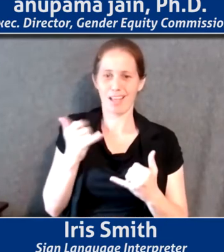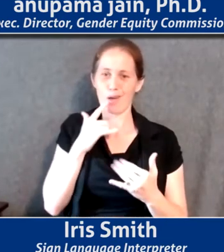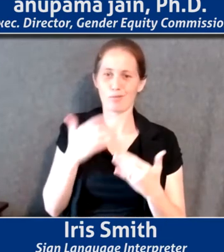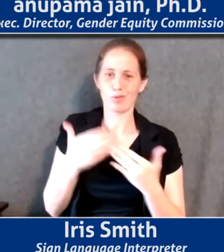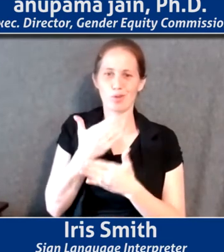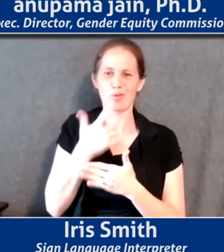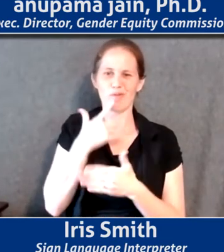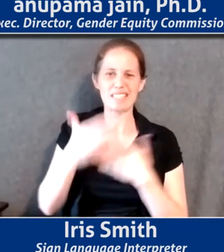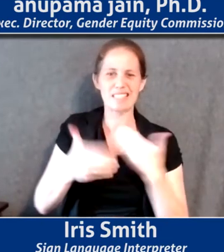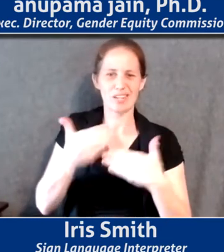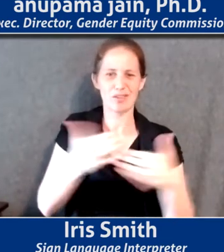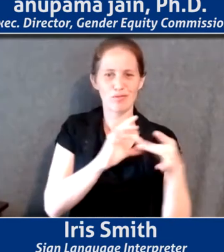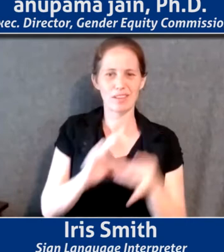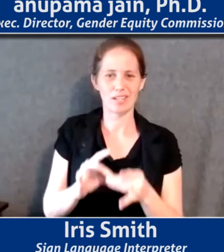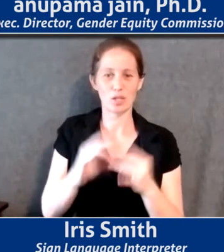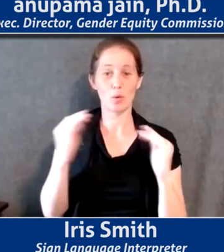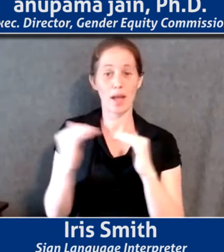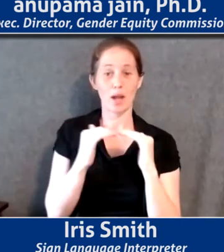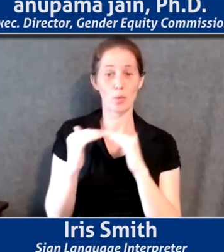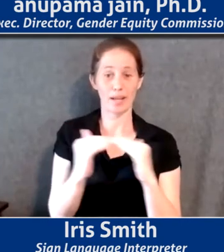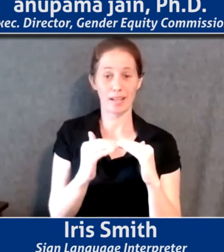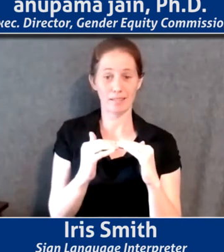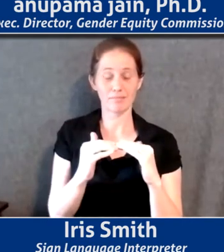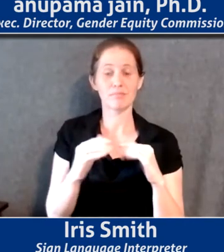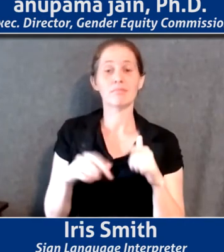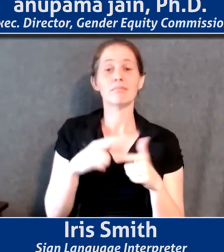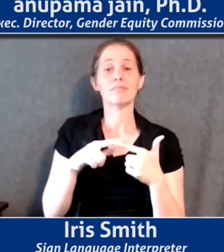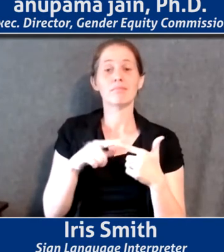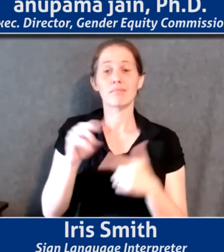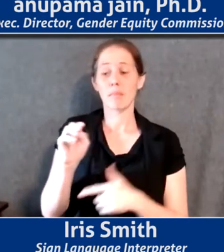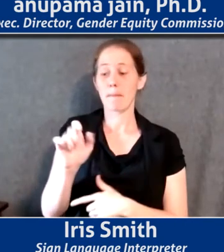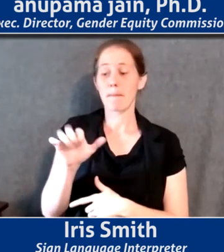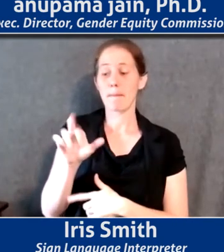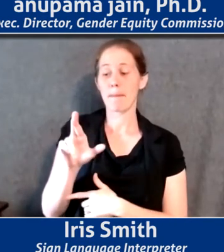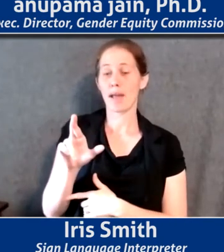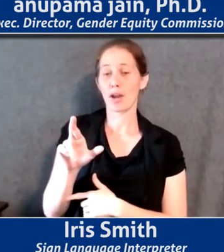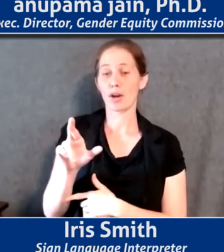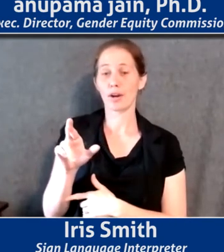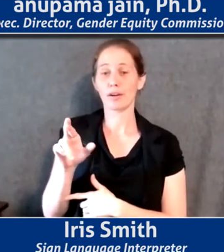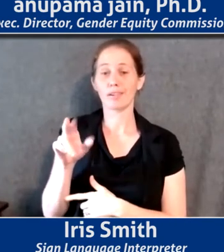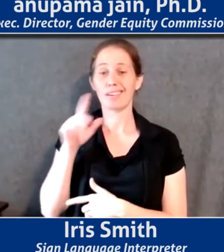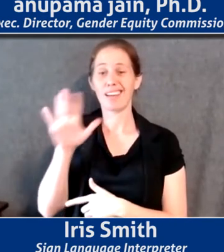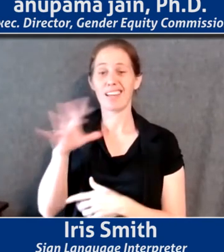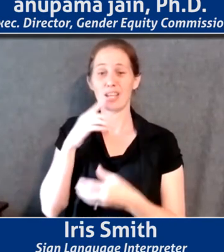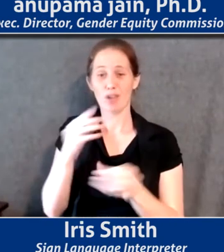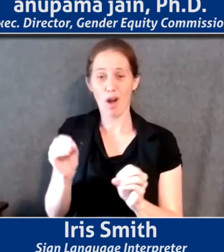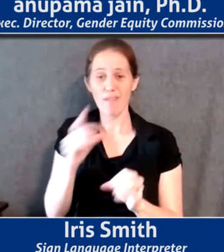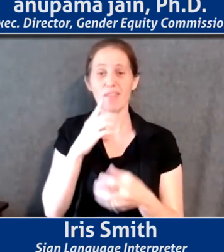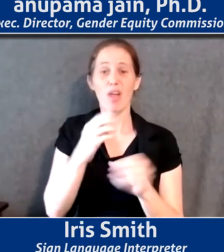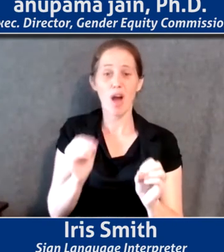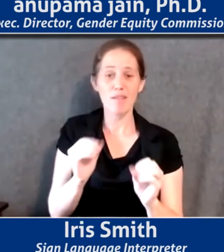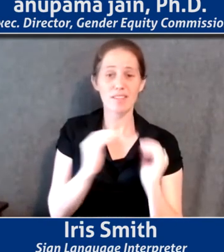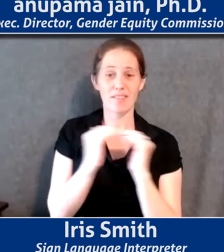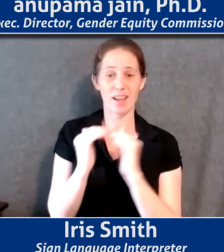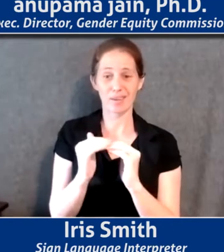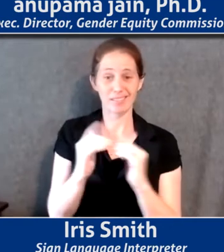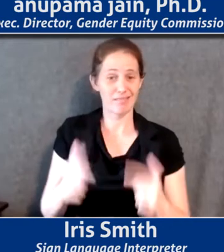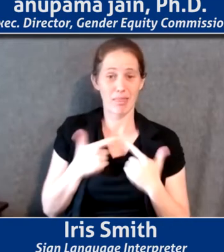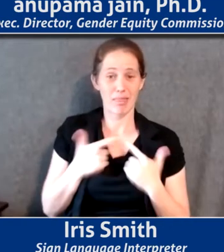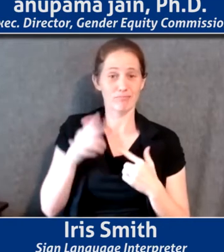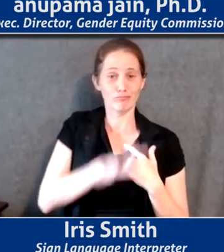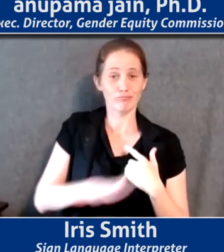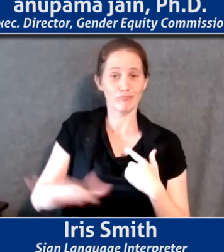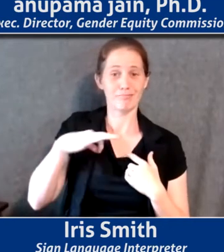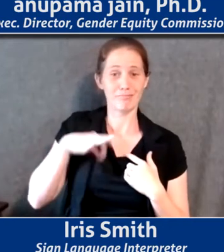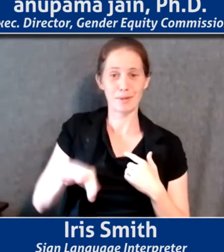series related to equity, related to Mayor Bill Peduto's office, related to the Office of Equity, and just life in Pittsburgh, and I'm